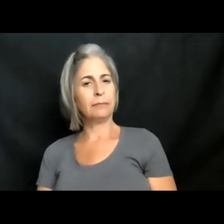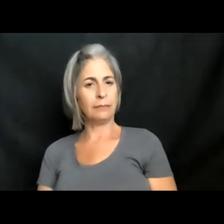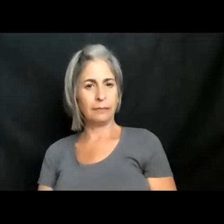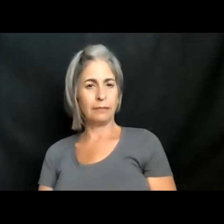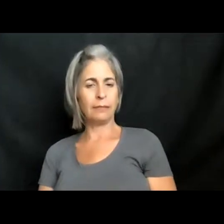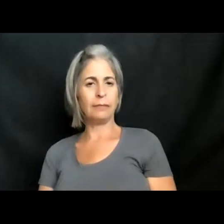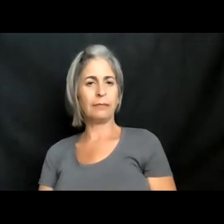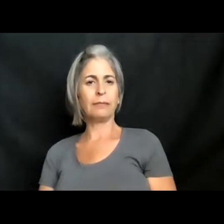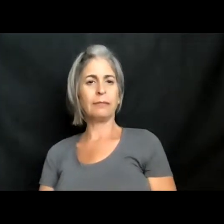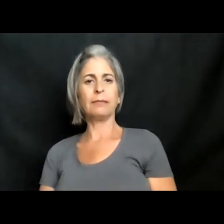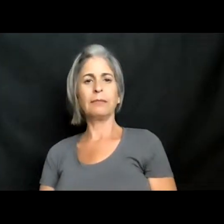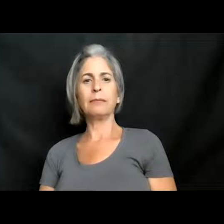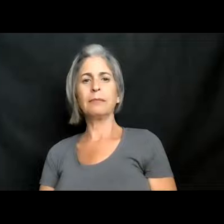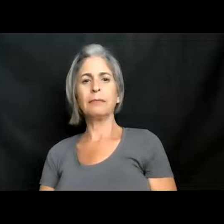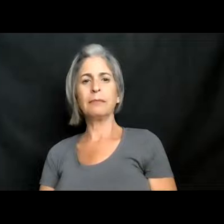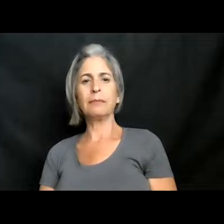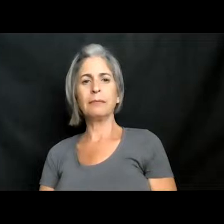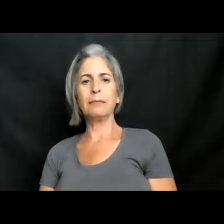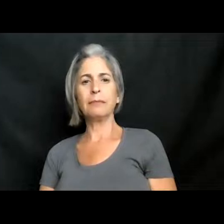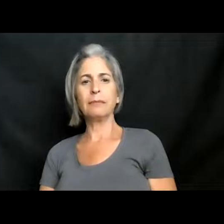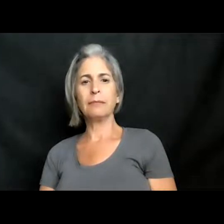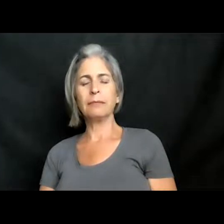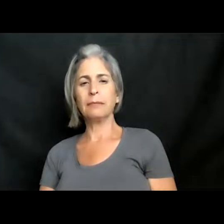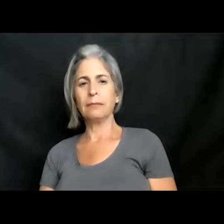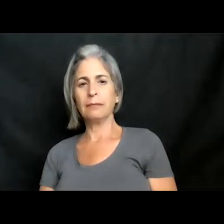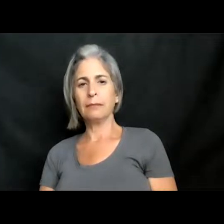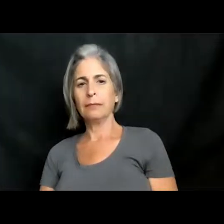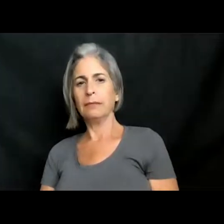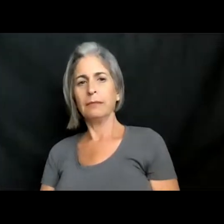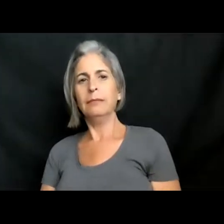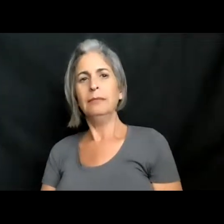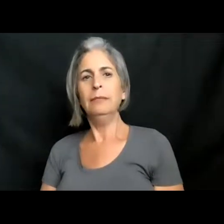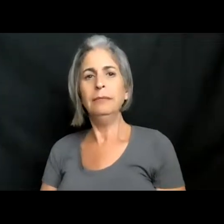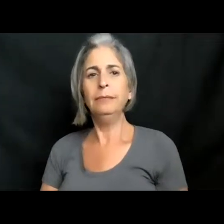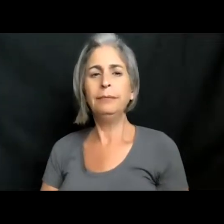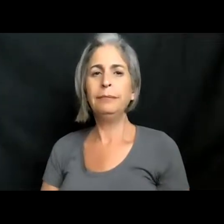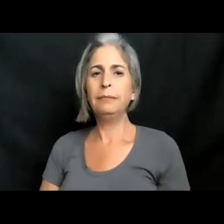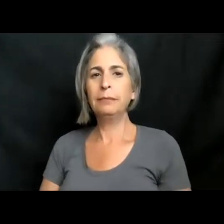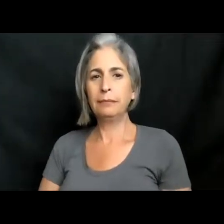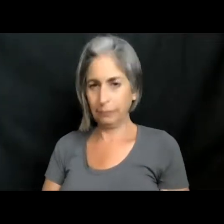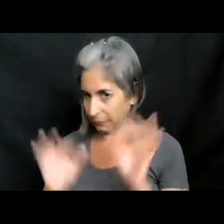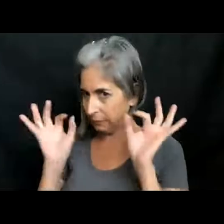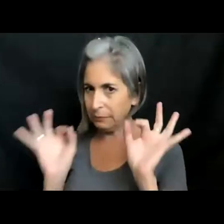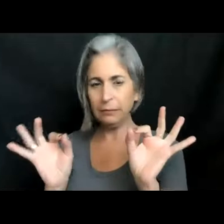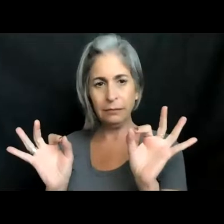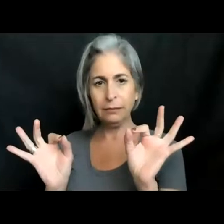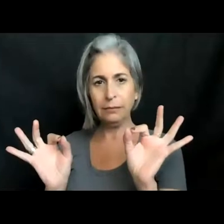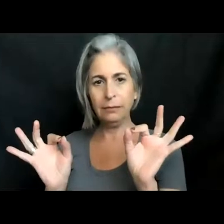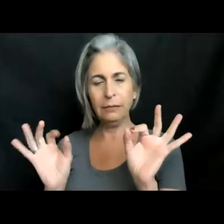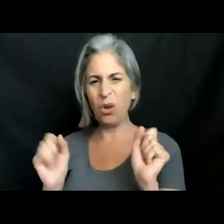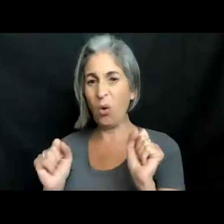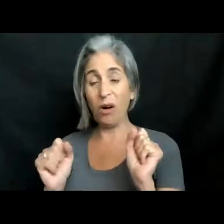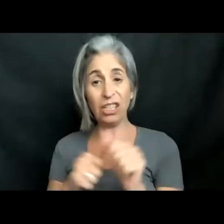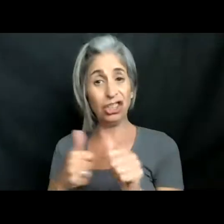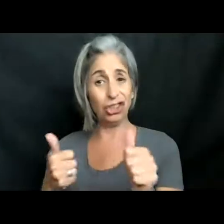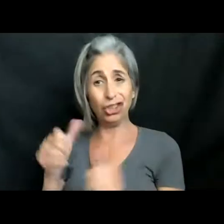Oh, that's ova.edu. Perfect. Or you can follow us on any of